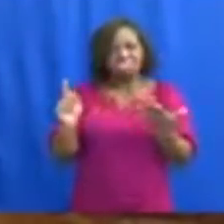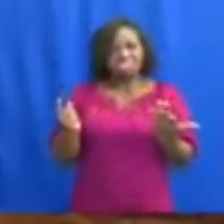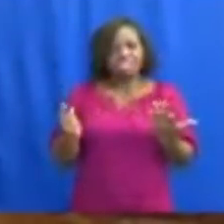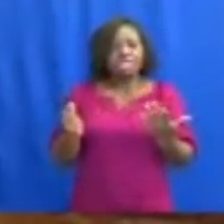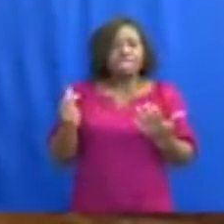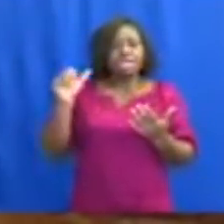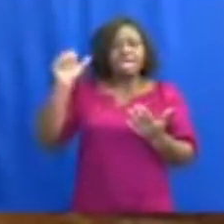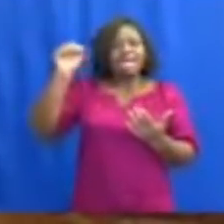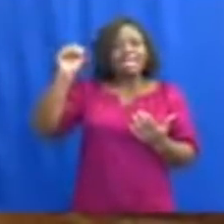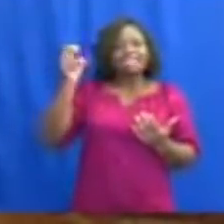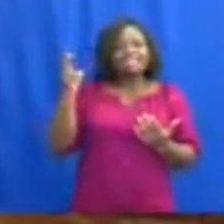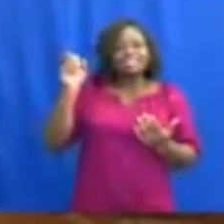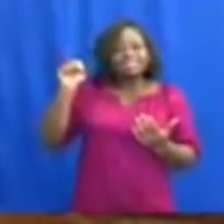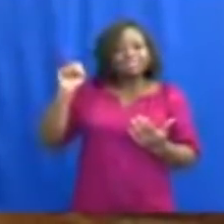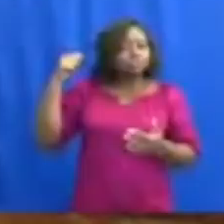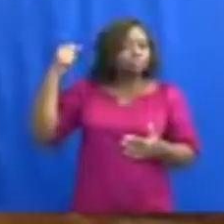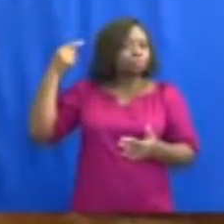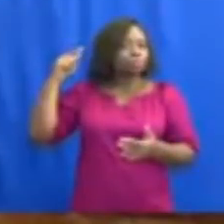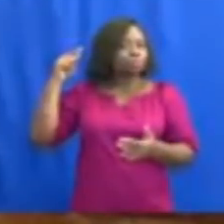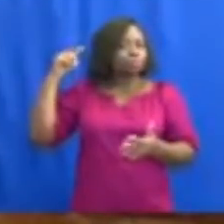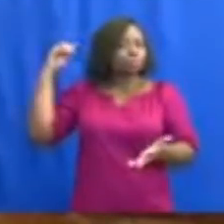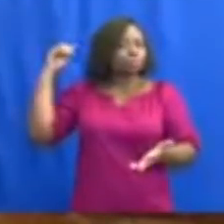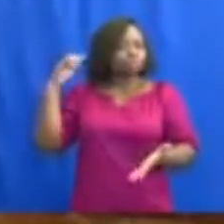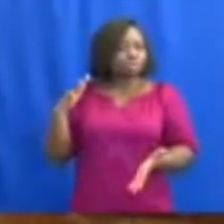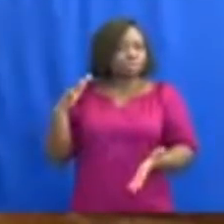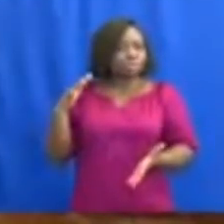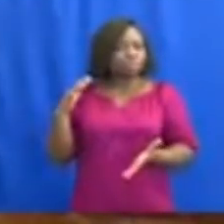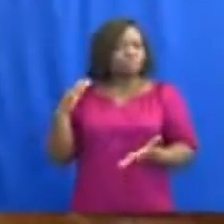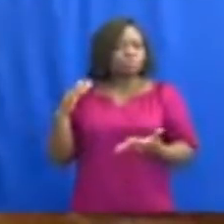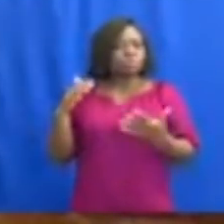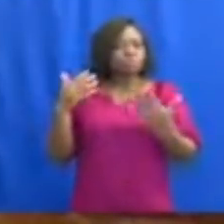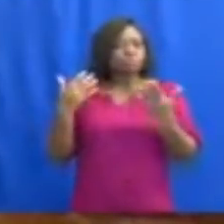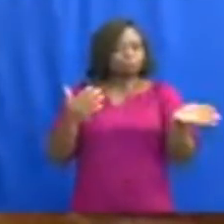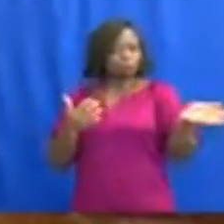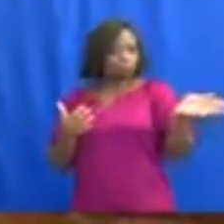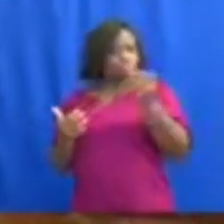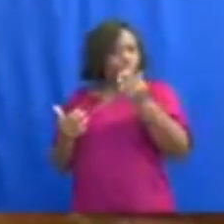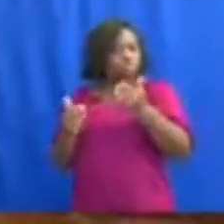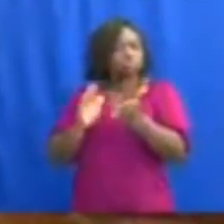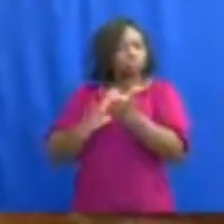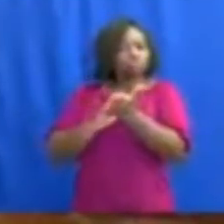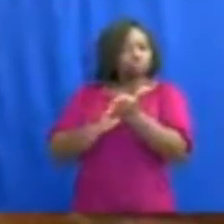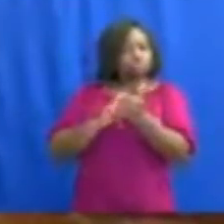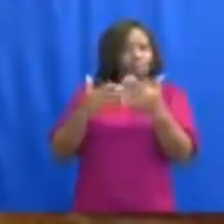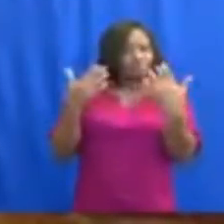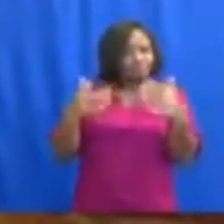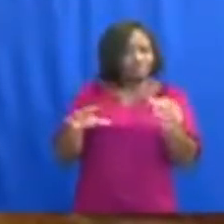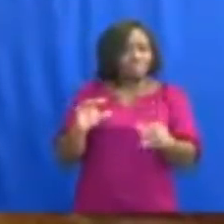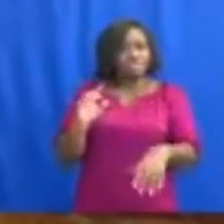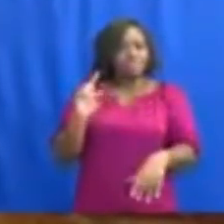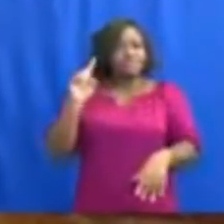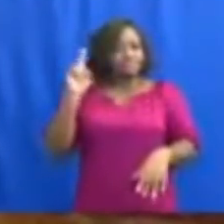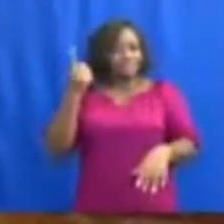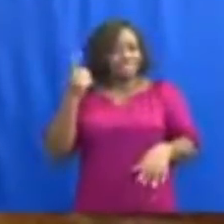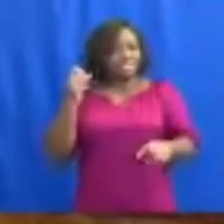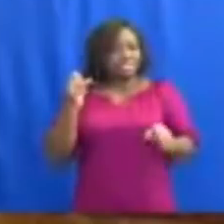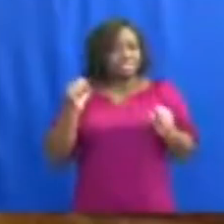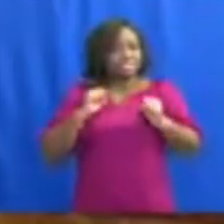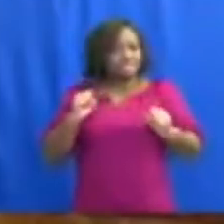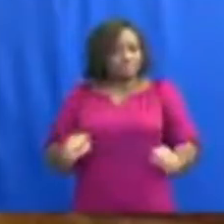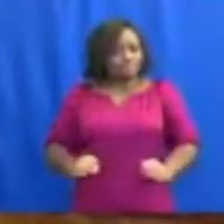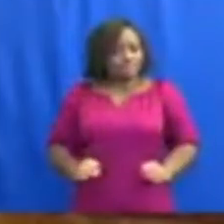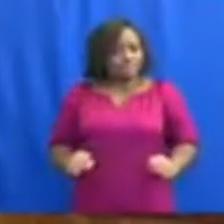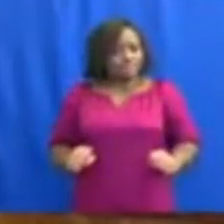SHS II gold track students, who are returning to complete their first semester, like the green tracks